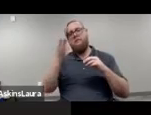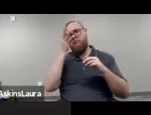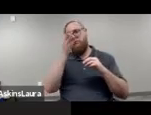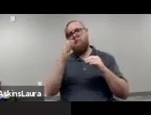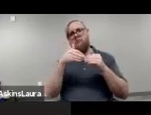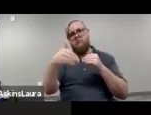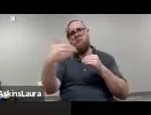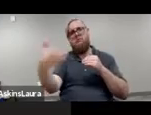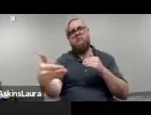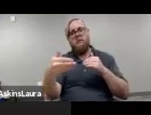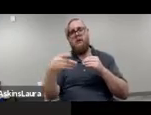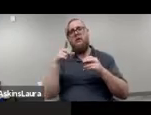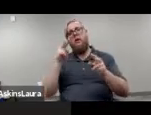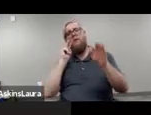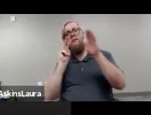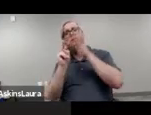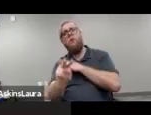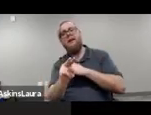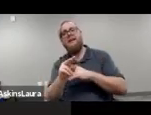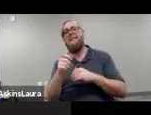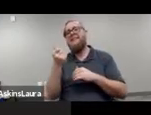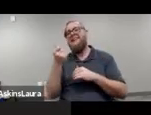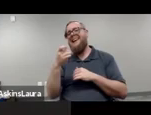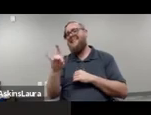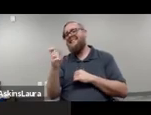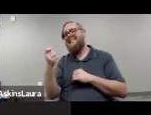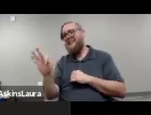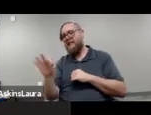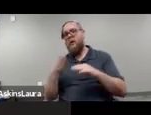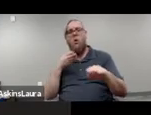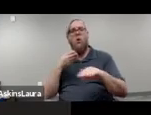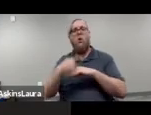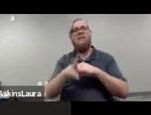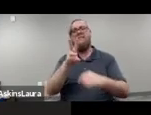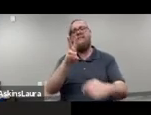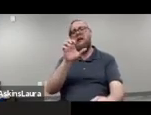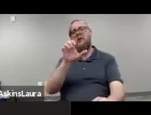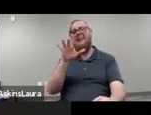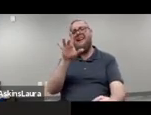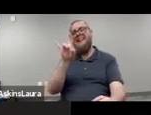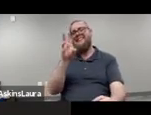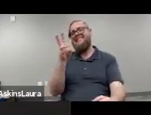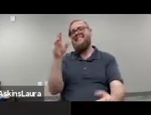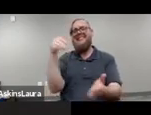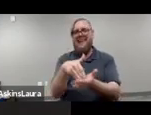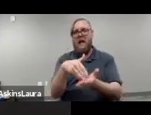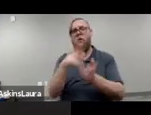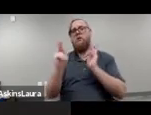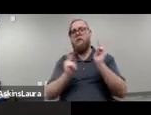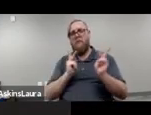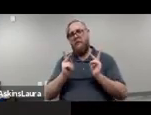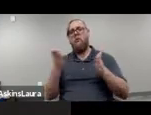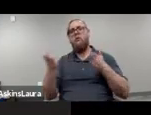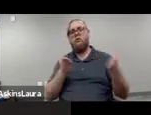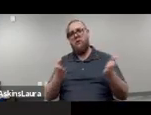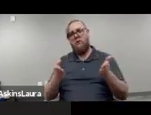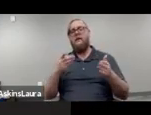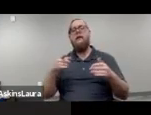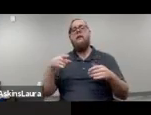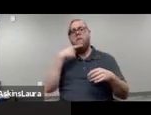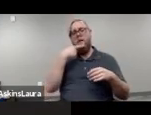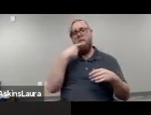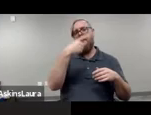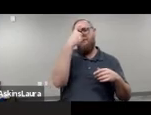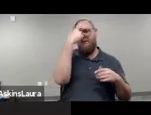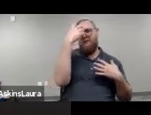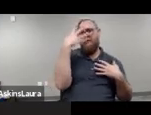Their forecast for fiscal year 18-19 will be over 686,000 people served in the public mental health system, and for